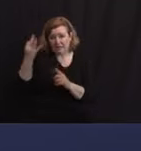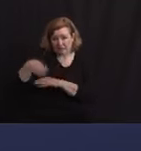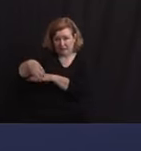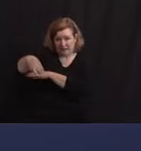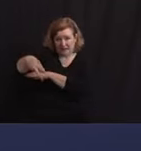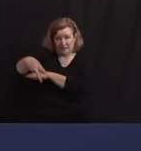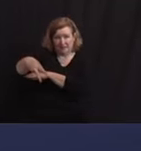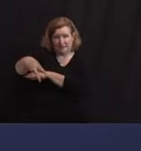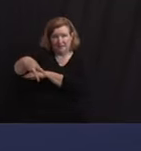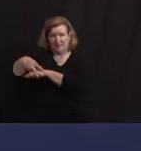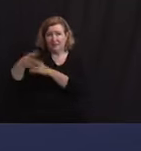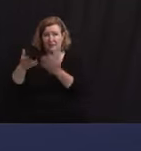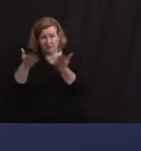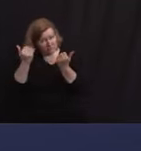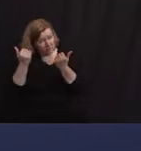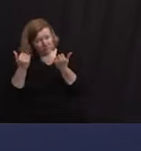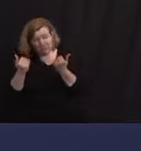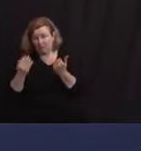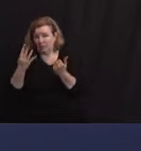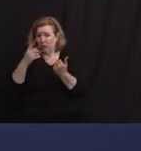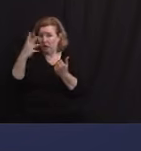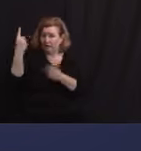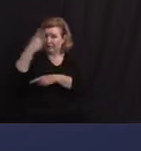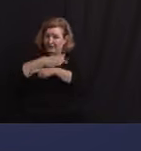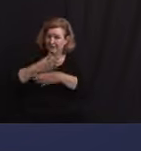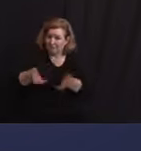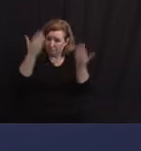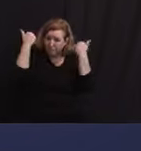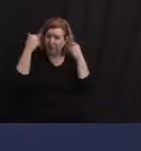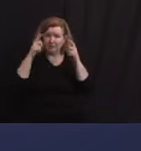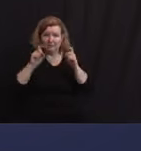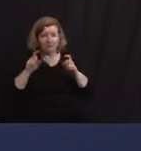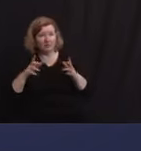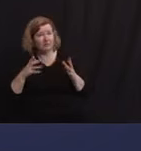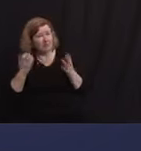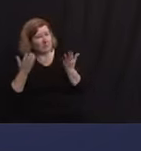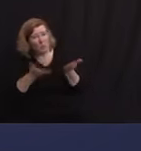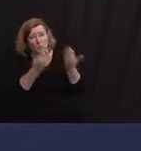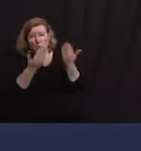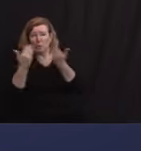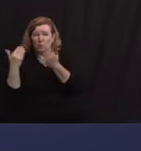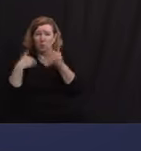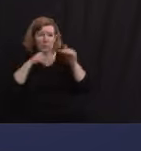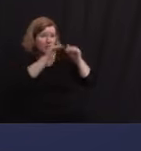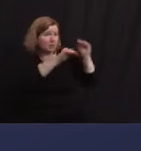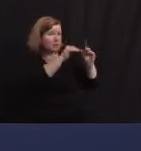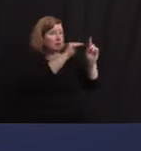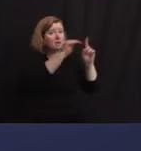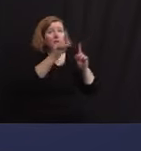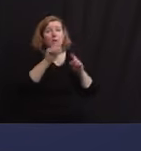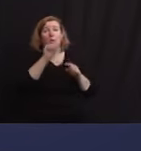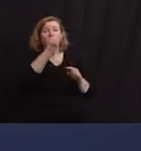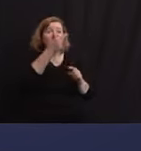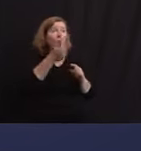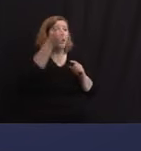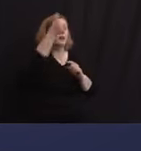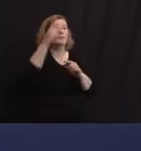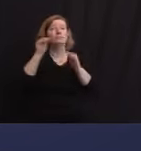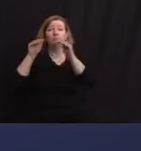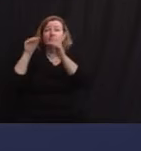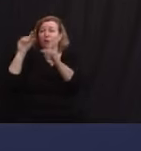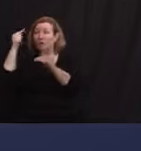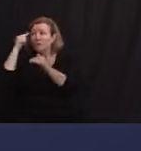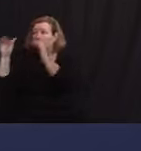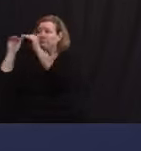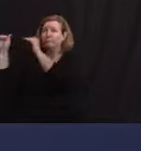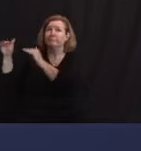and a half more days. It's been a full court press between the governor, myself, the attorney general. A lot of calls, radio